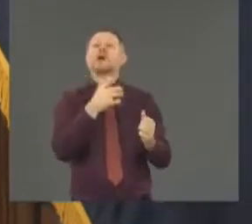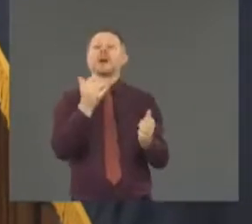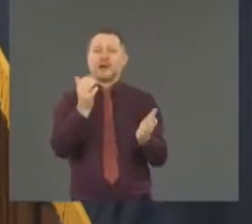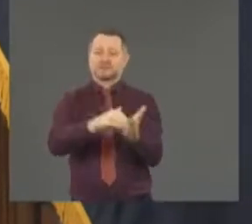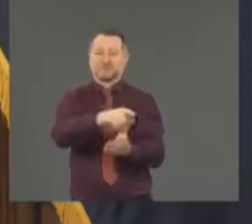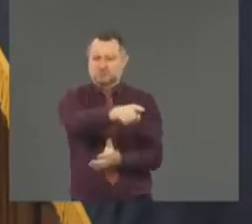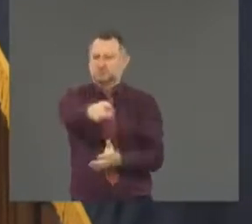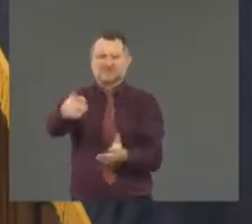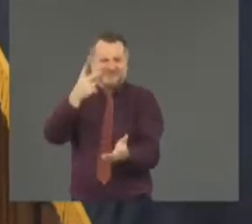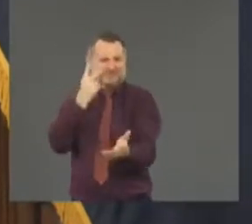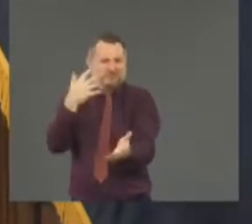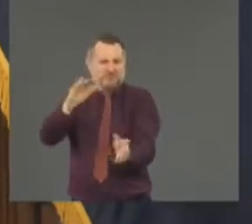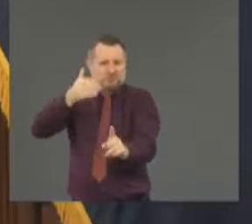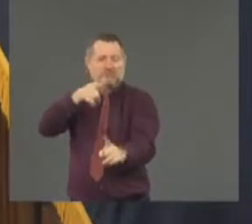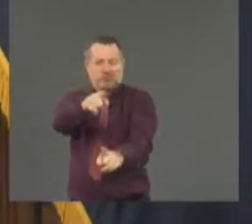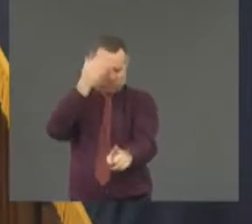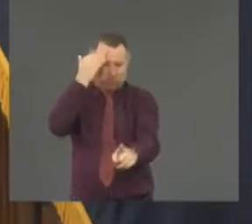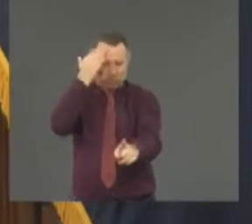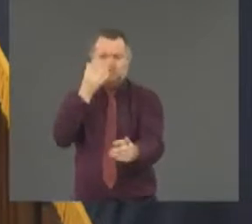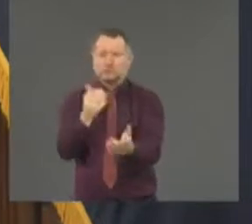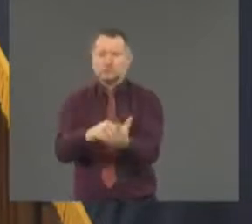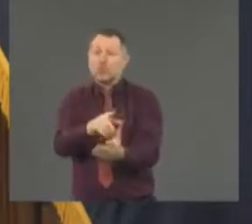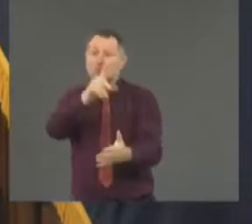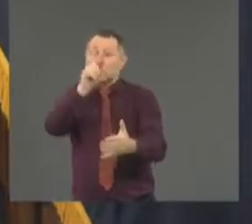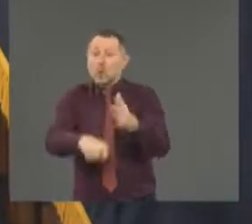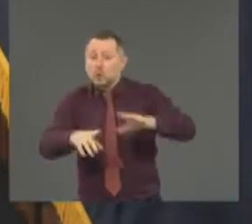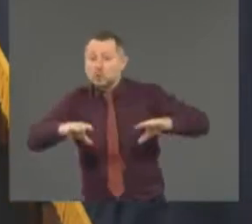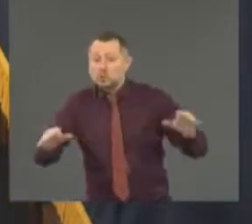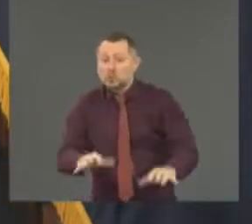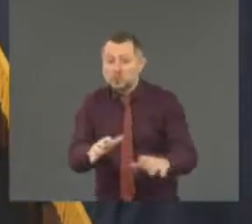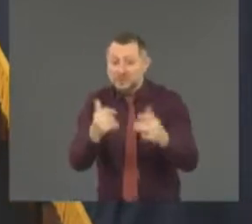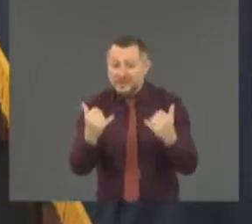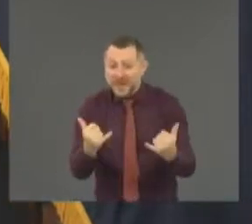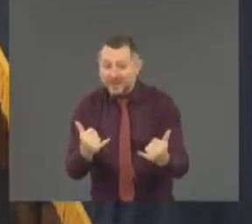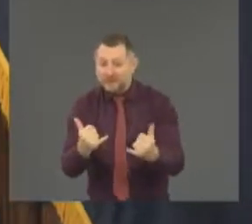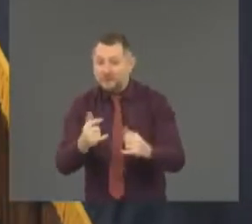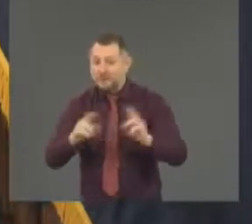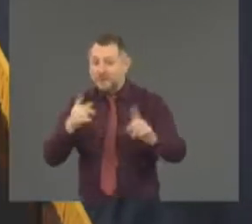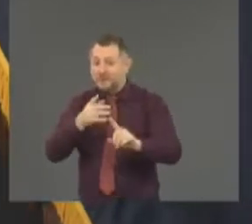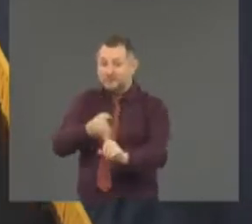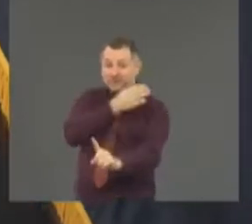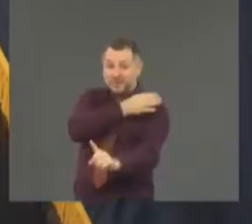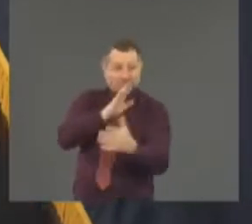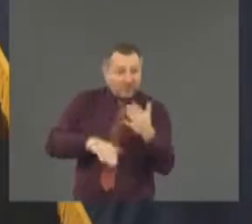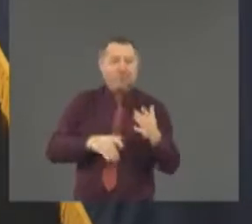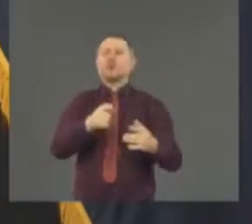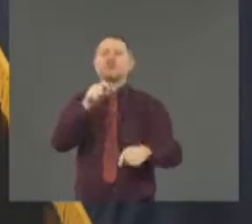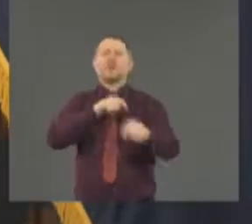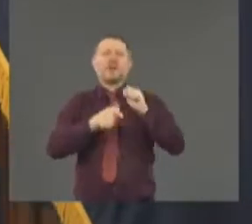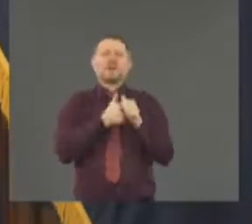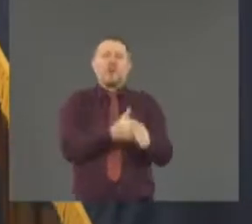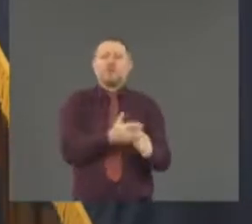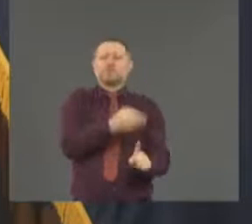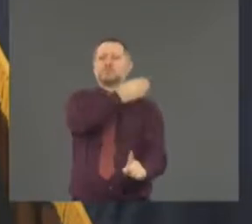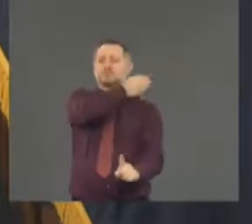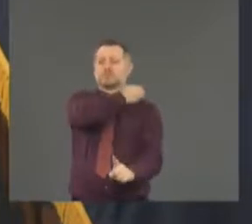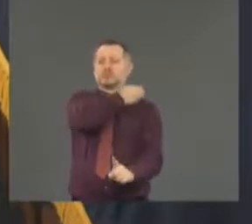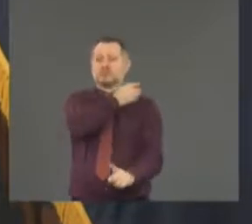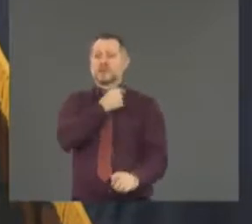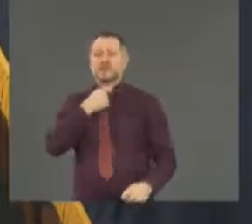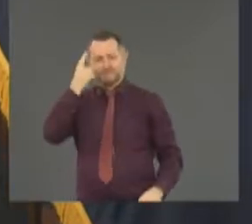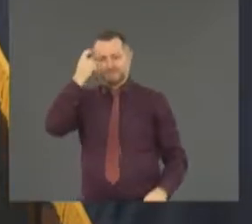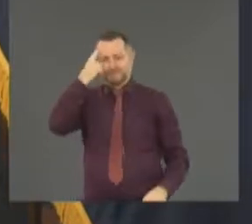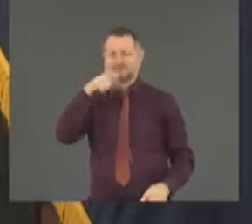now, stop doing it. And do what you did was effective. I think it's deployment. I think it's the numbers. You have 38